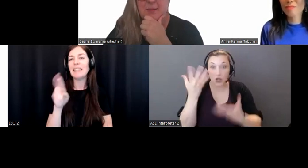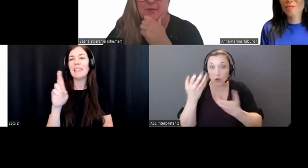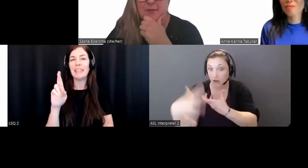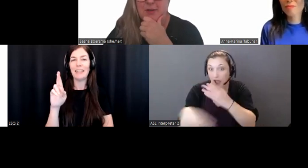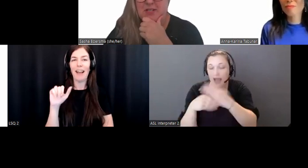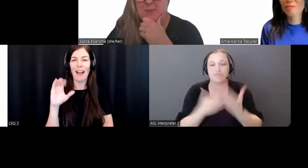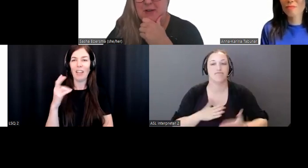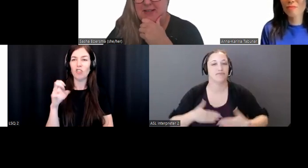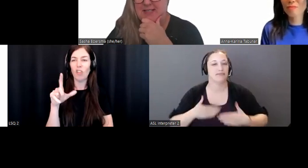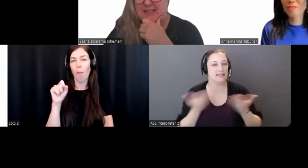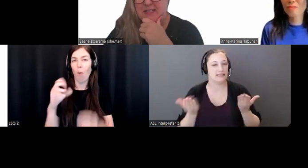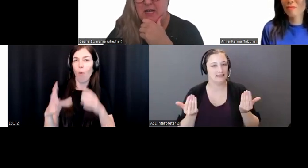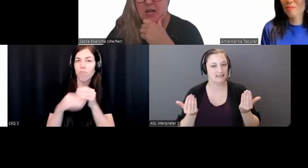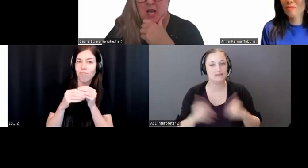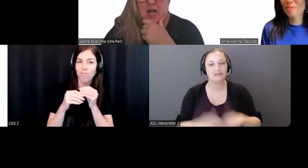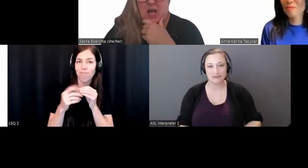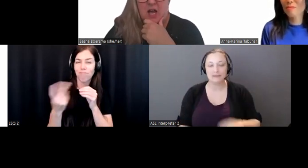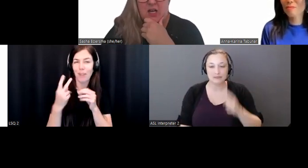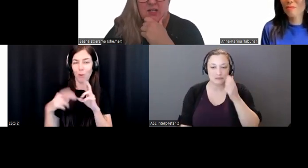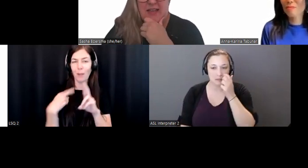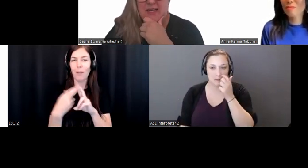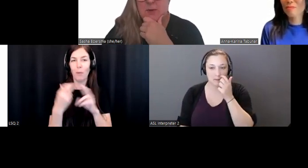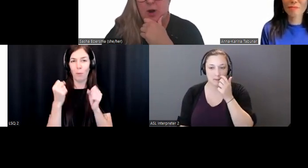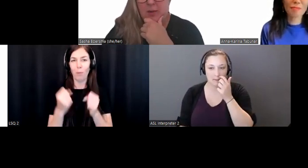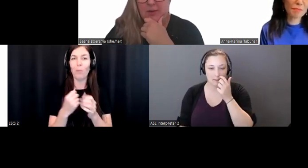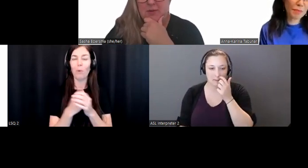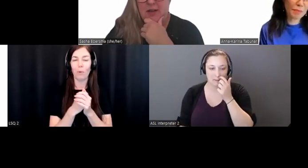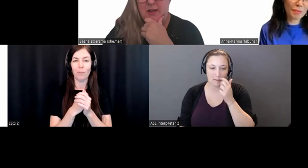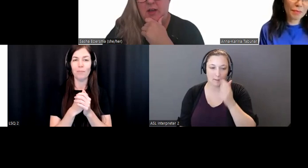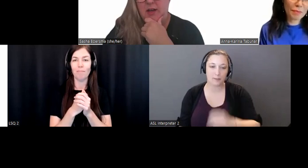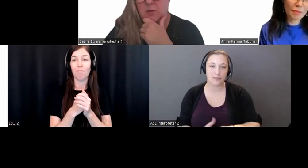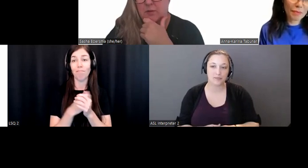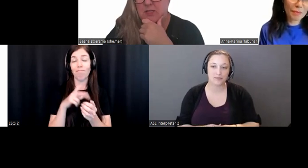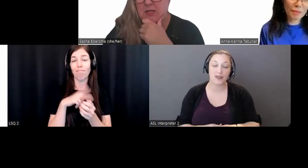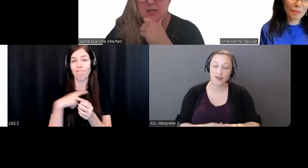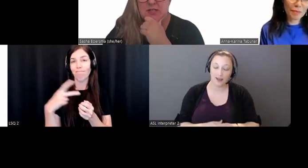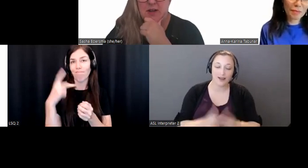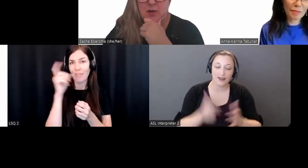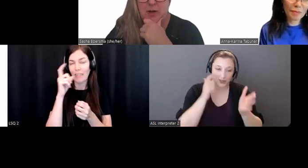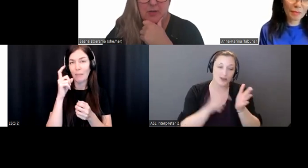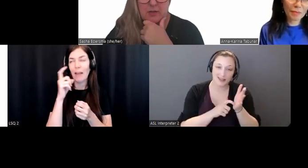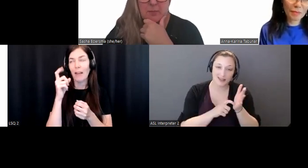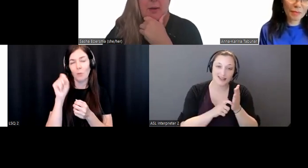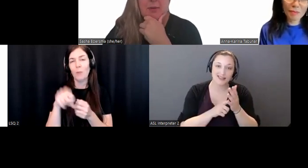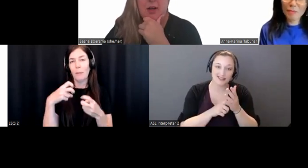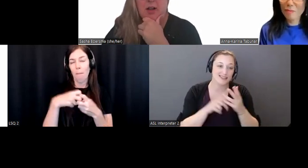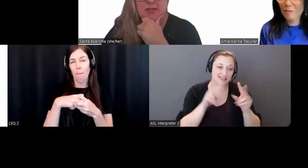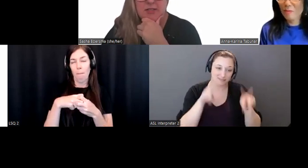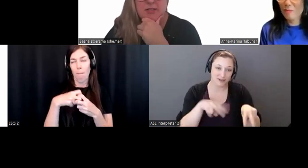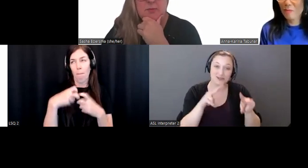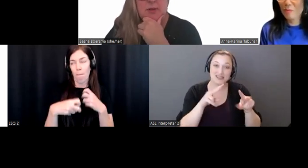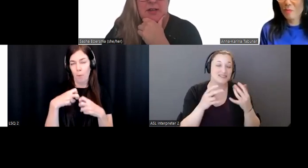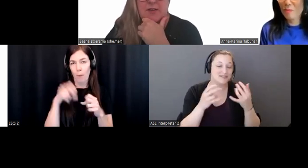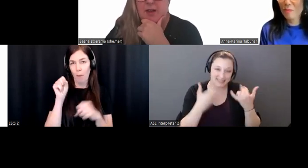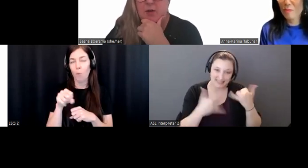add from your experiences. It is a problem, and I can only speak to the Ontario public college